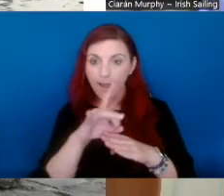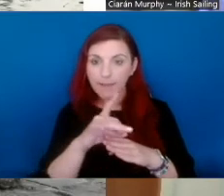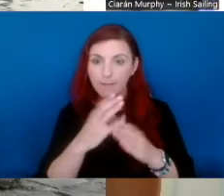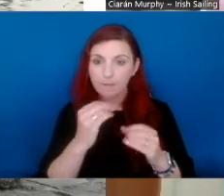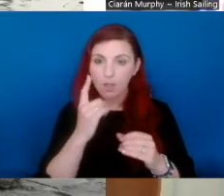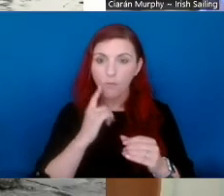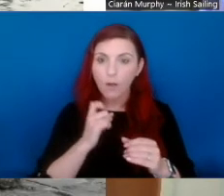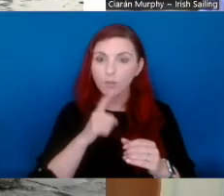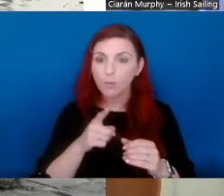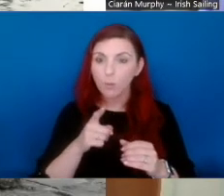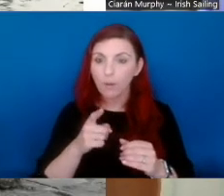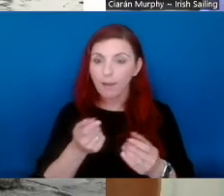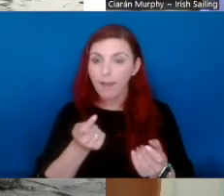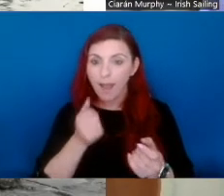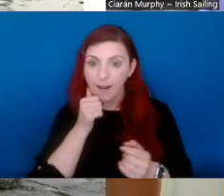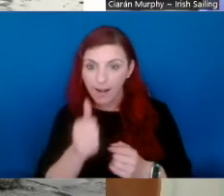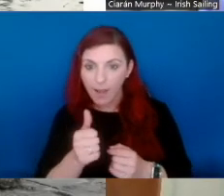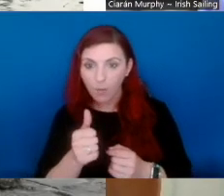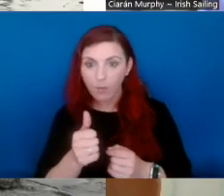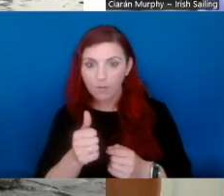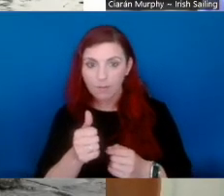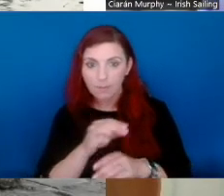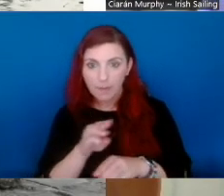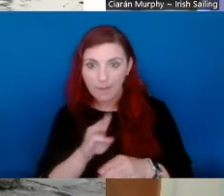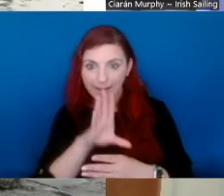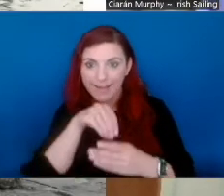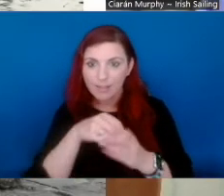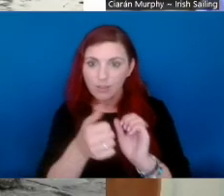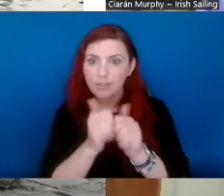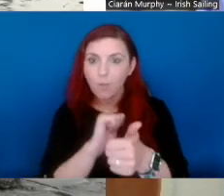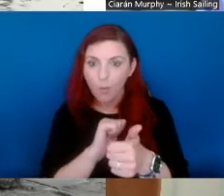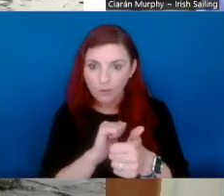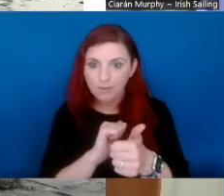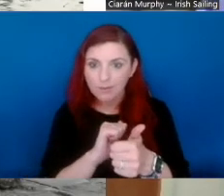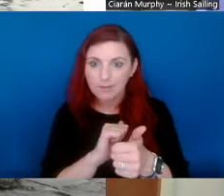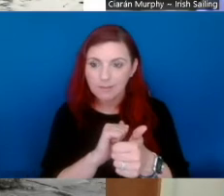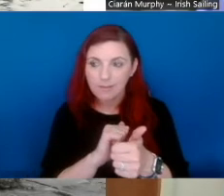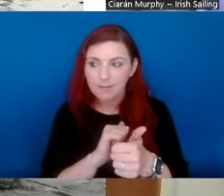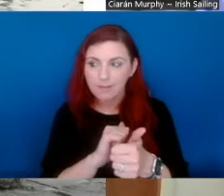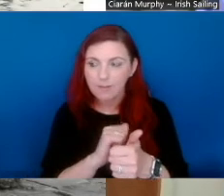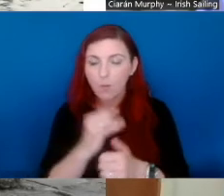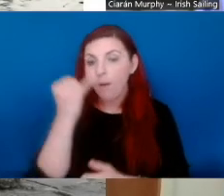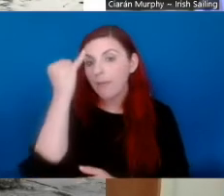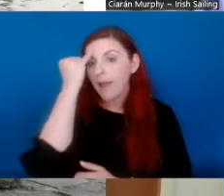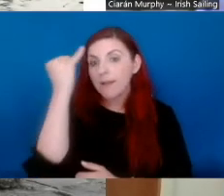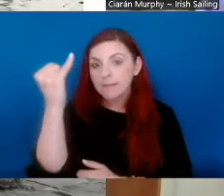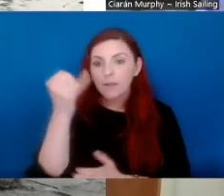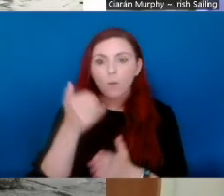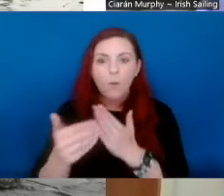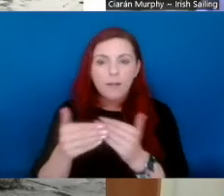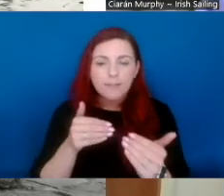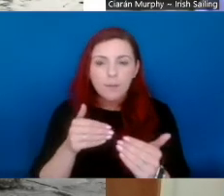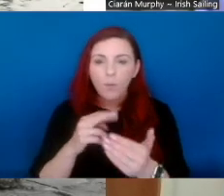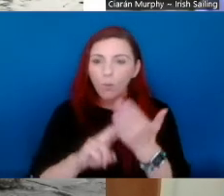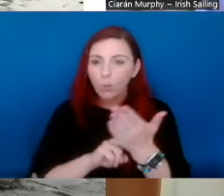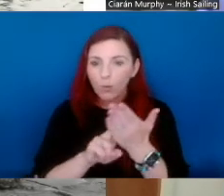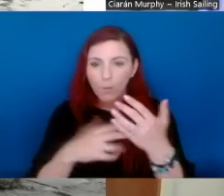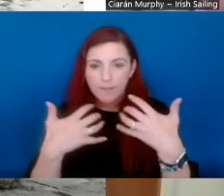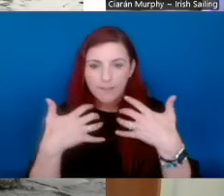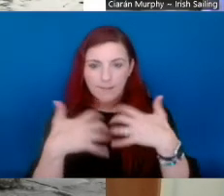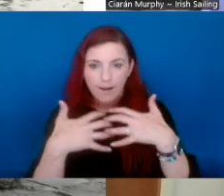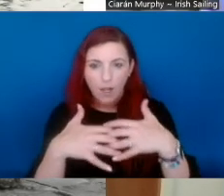facilitate how people engage with sport. So the concept is that we're using technology